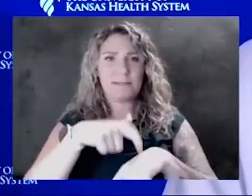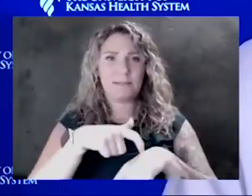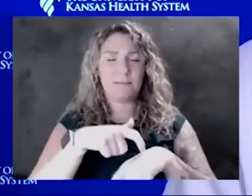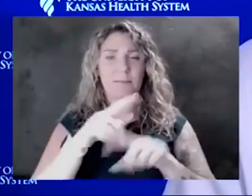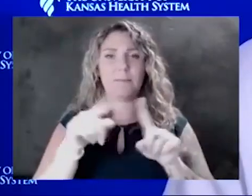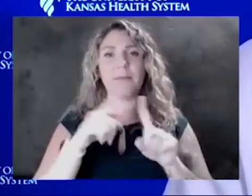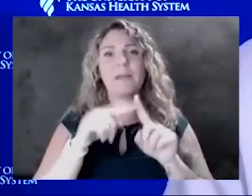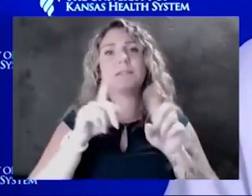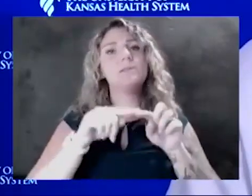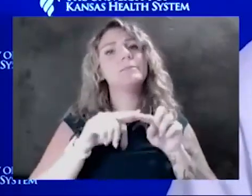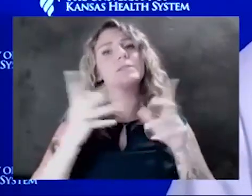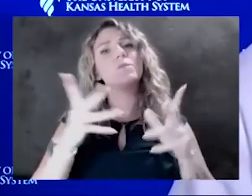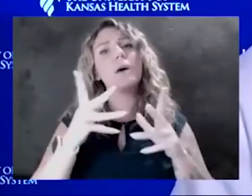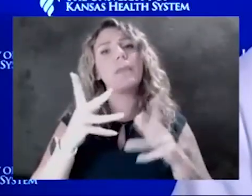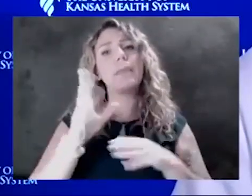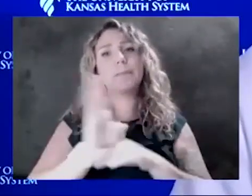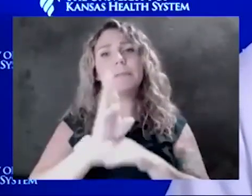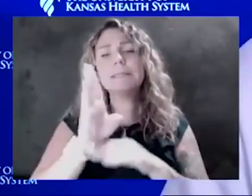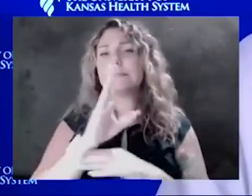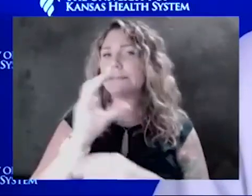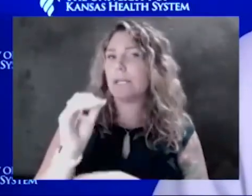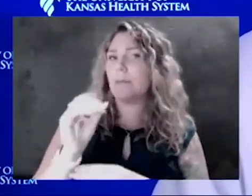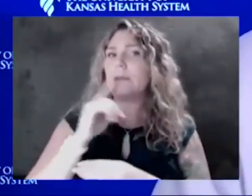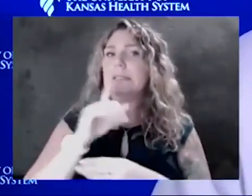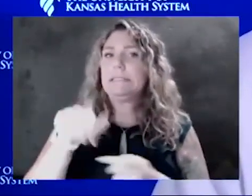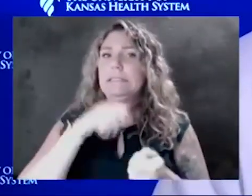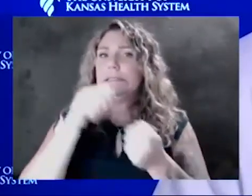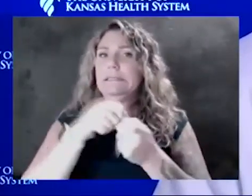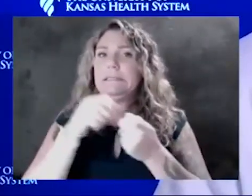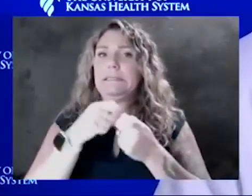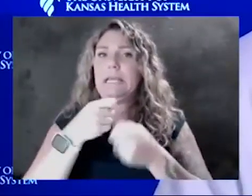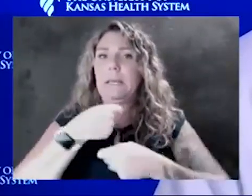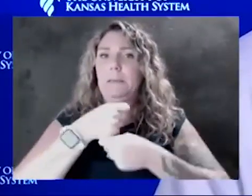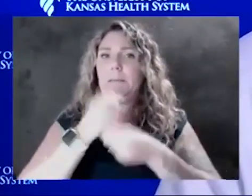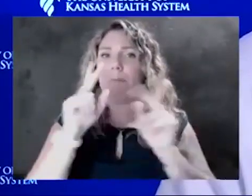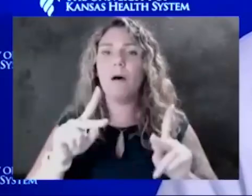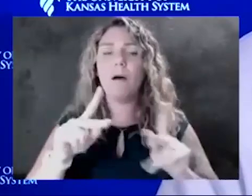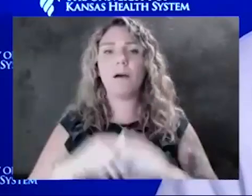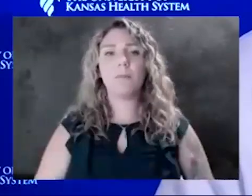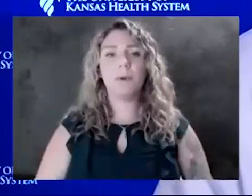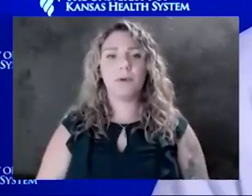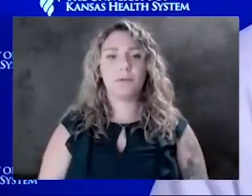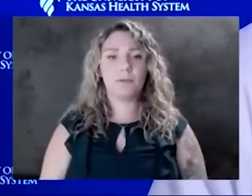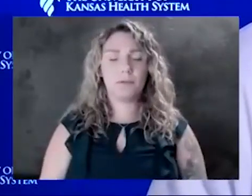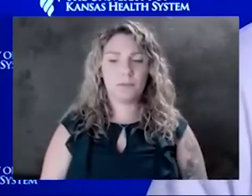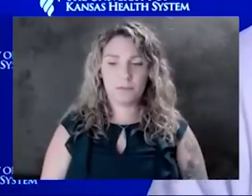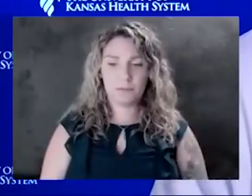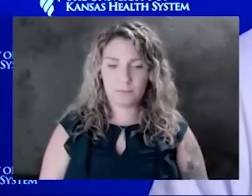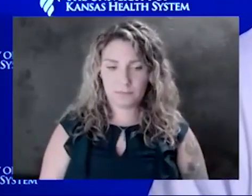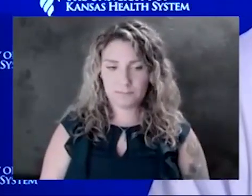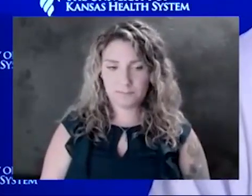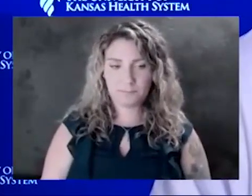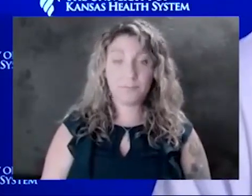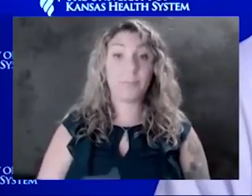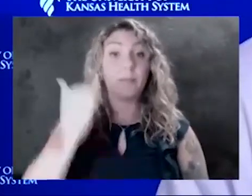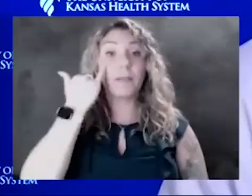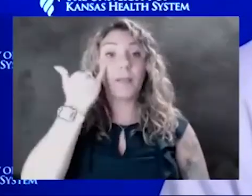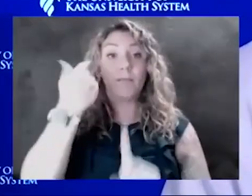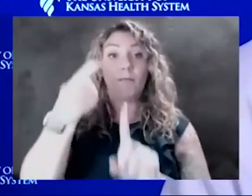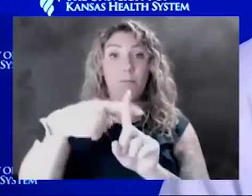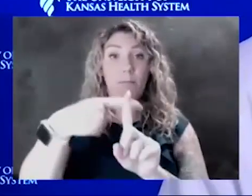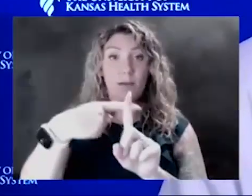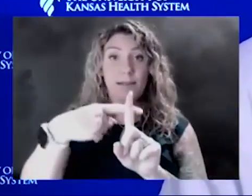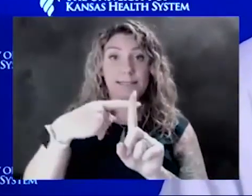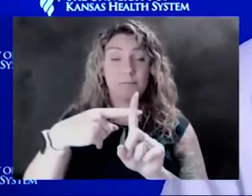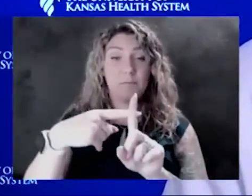company is, what that exact platform is. You know, again, I think if it's positive, it's a reliable,